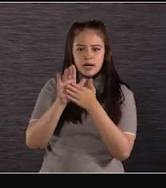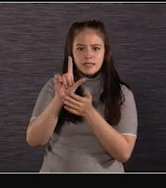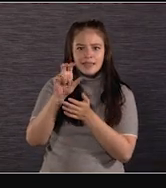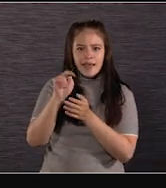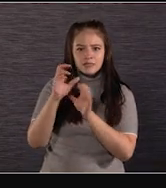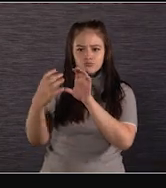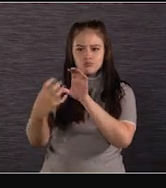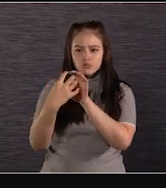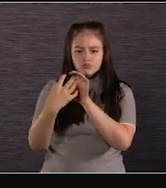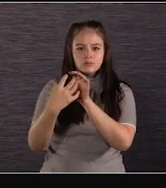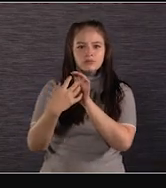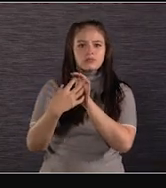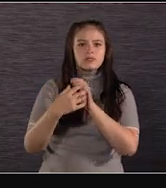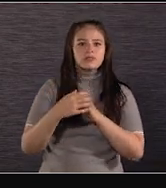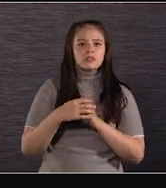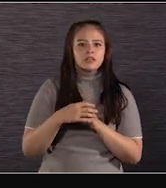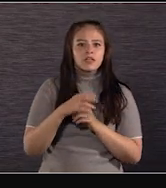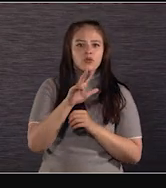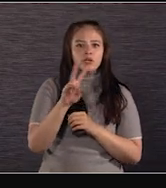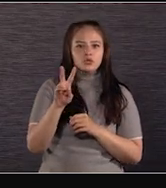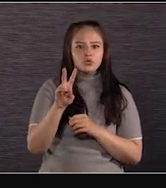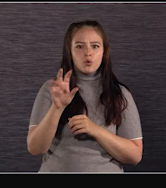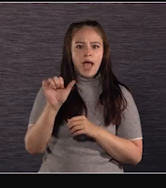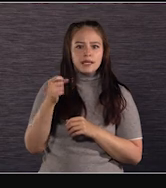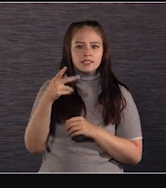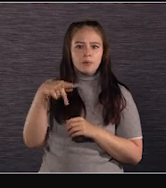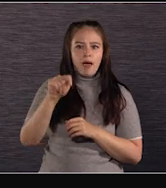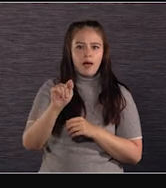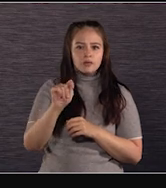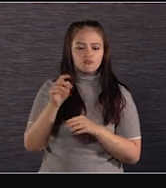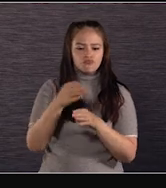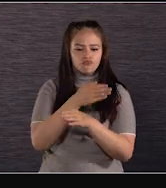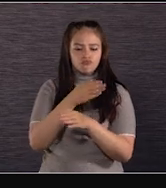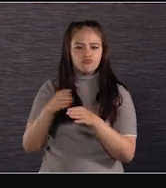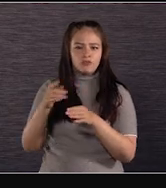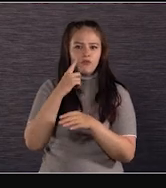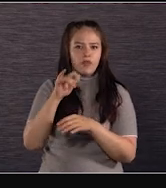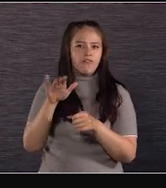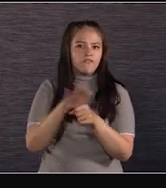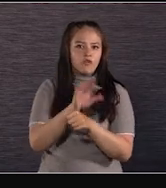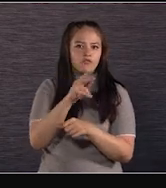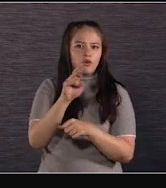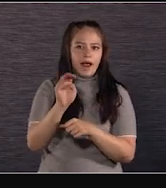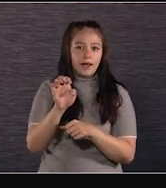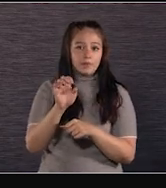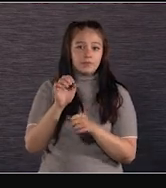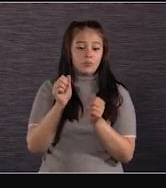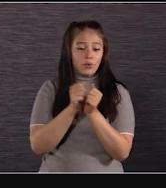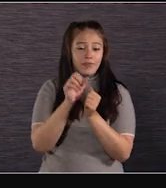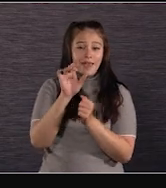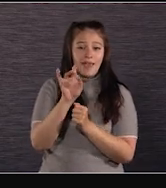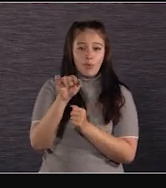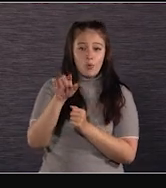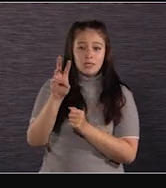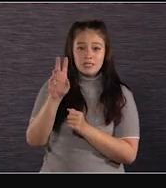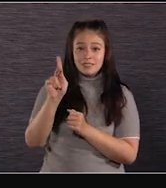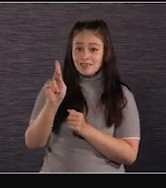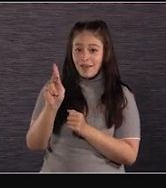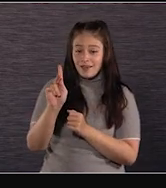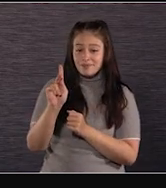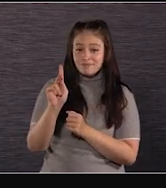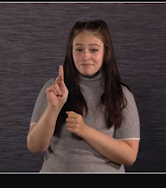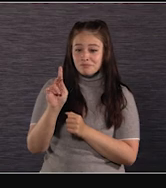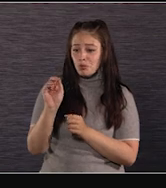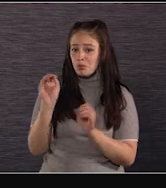and Fuji Pre-Mista zooms. 3-2 aspect ratio, the entire full-frame sensor in 8.6K. So that there's nothing between